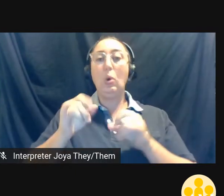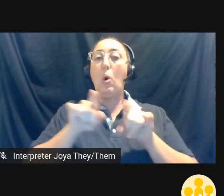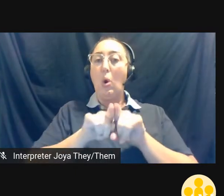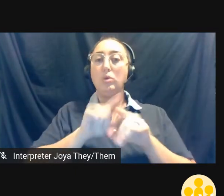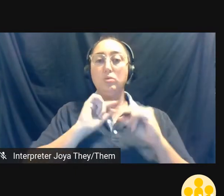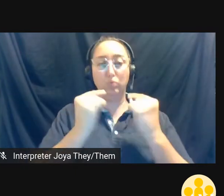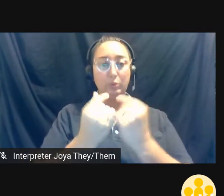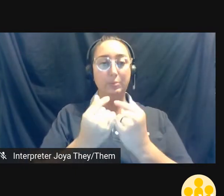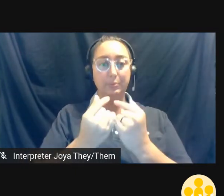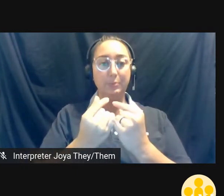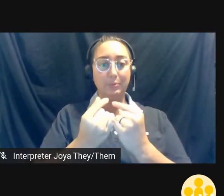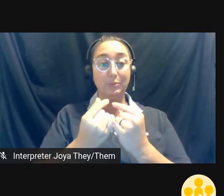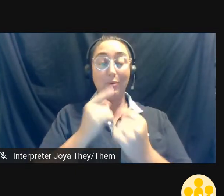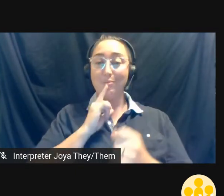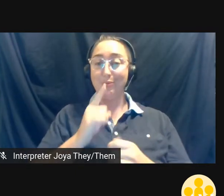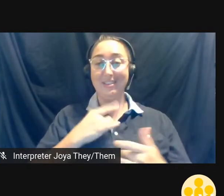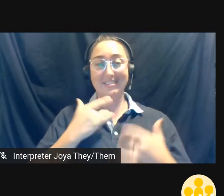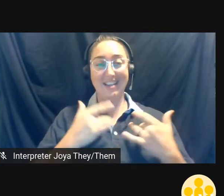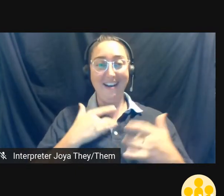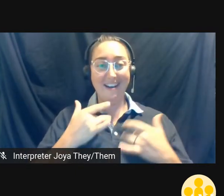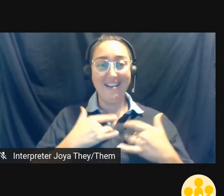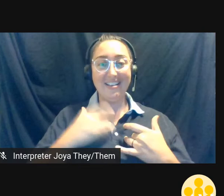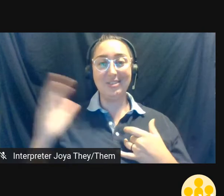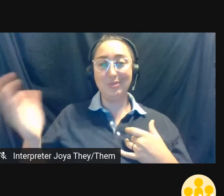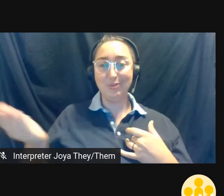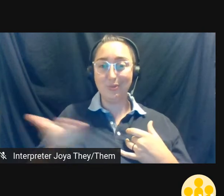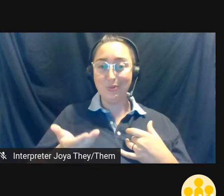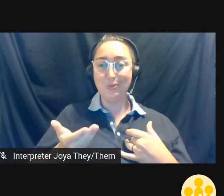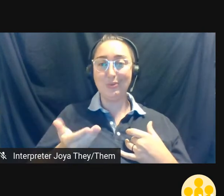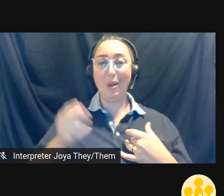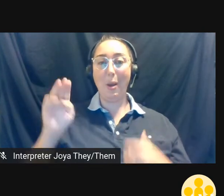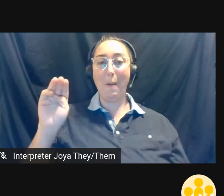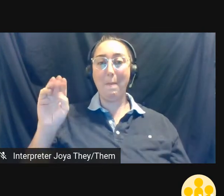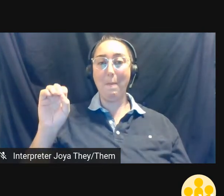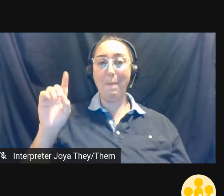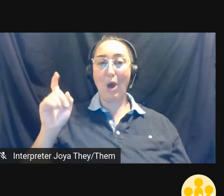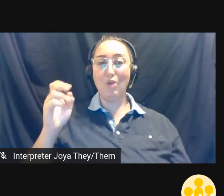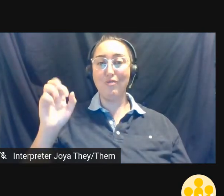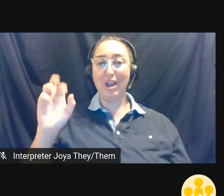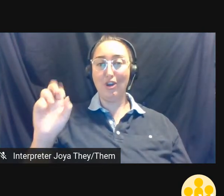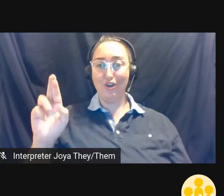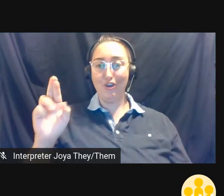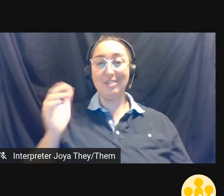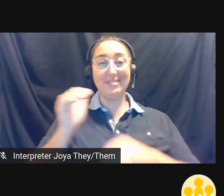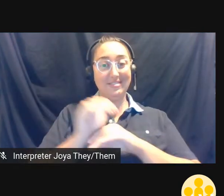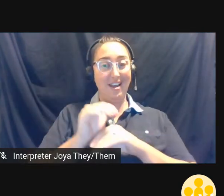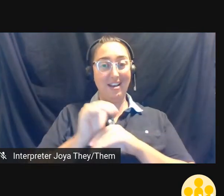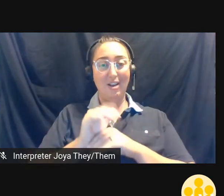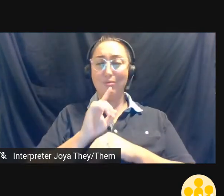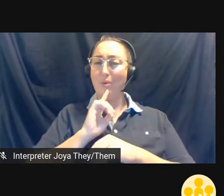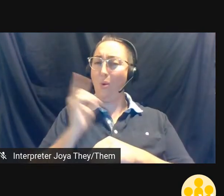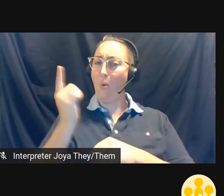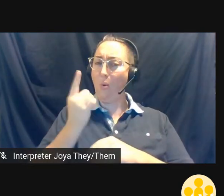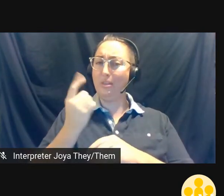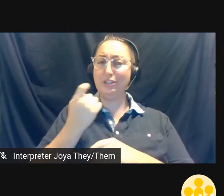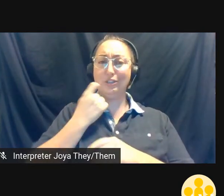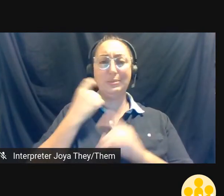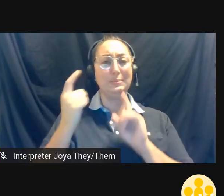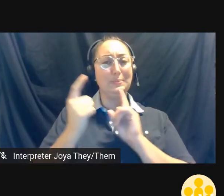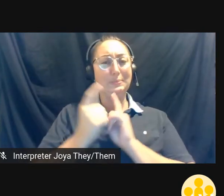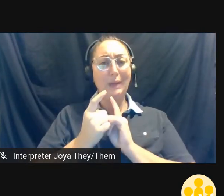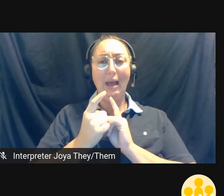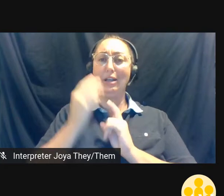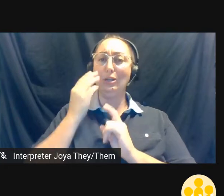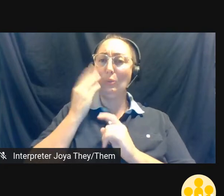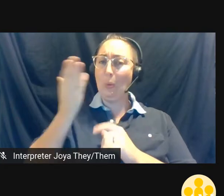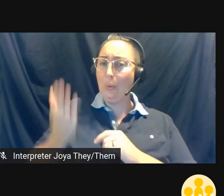So I'm really excited to introduce our moderator tonight. I've only begun to get to know them, but I am so